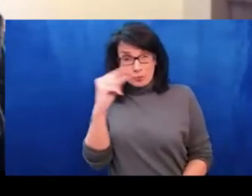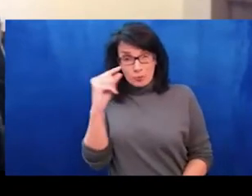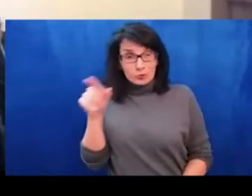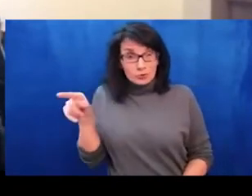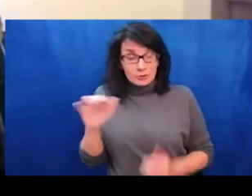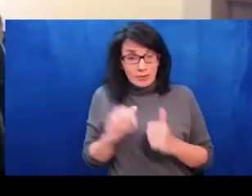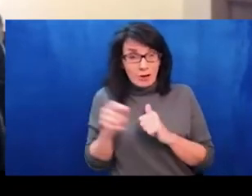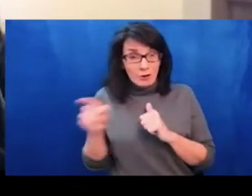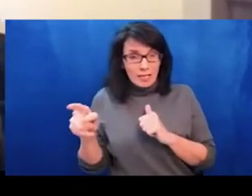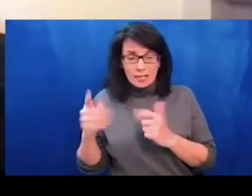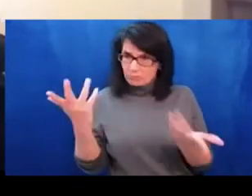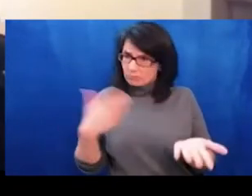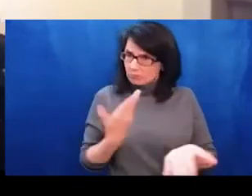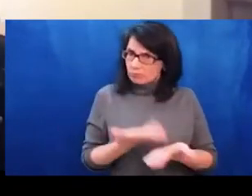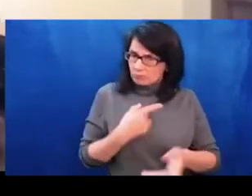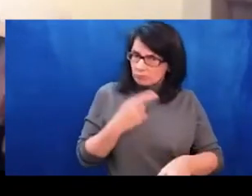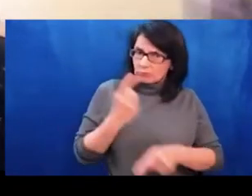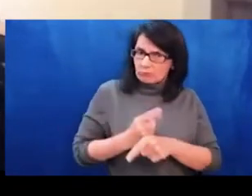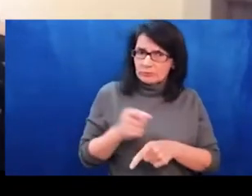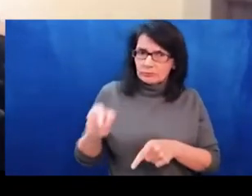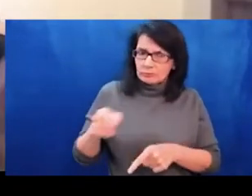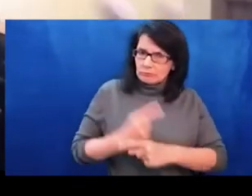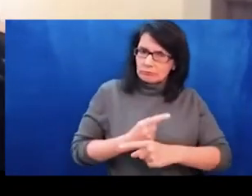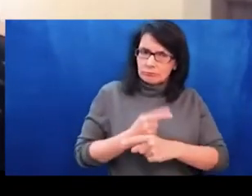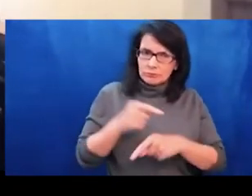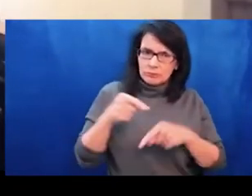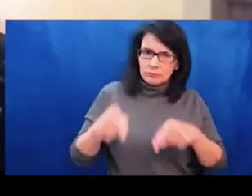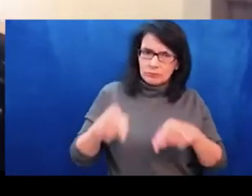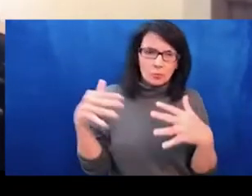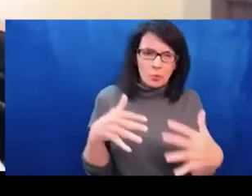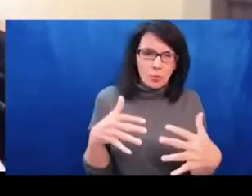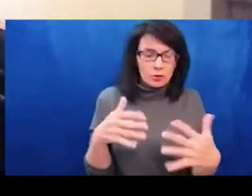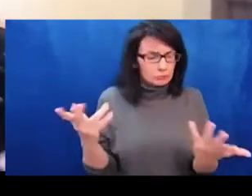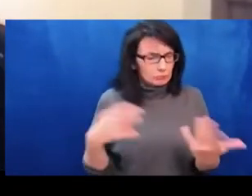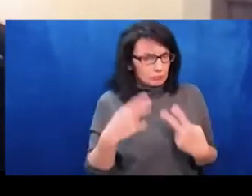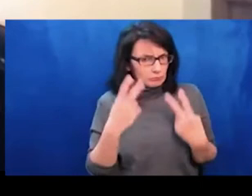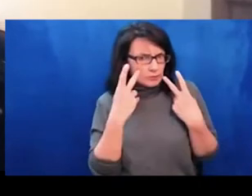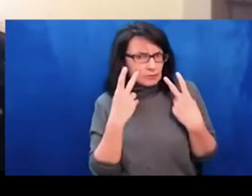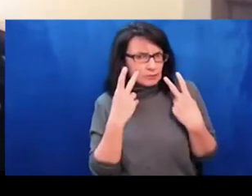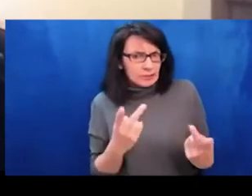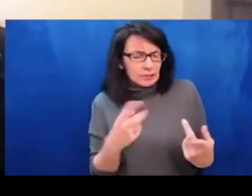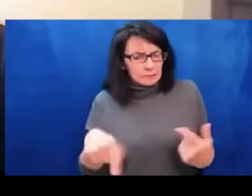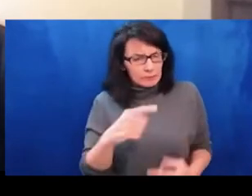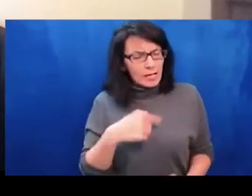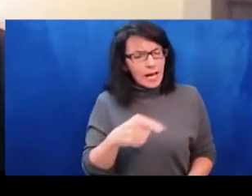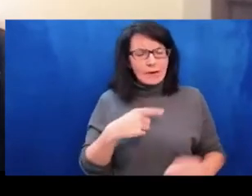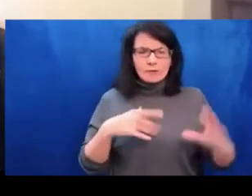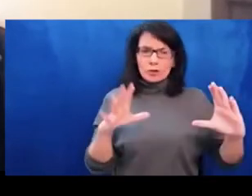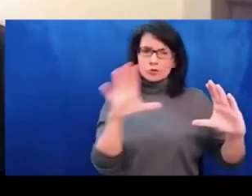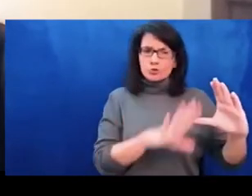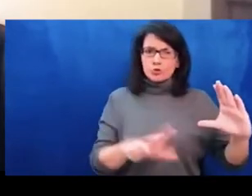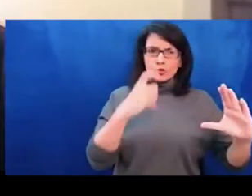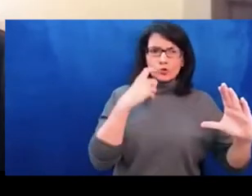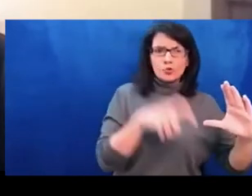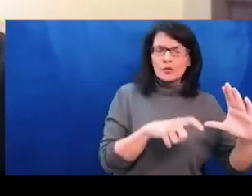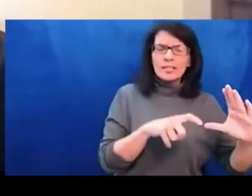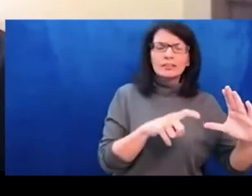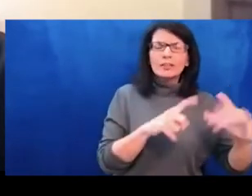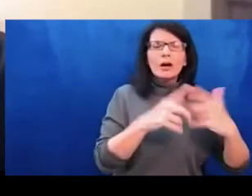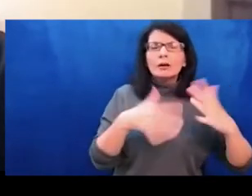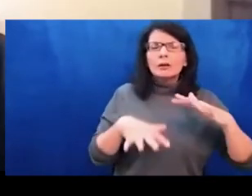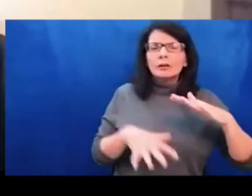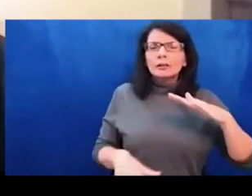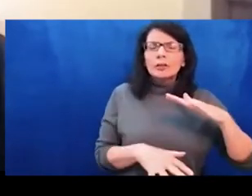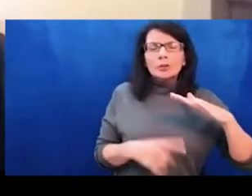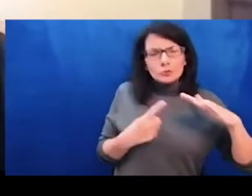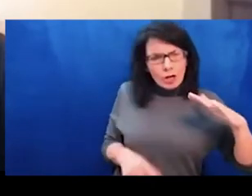ways of infiltration and kind of these broader questions about race, and often putting that onto the West, right? These are problems of the West, these are problems